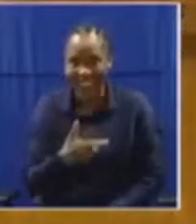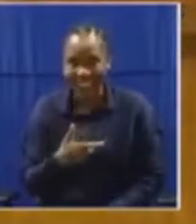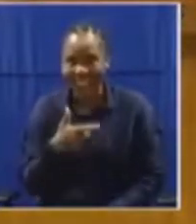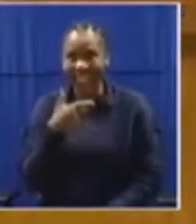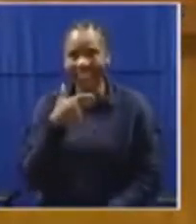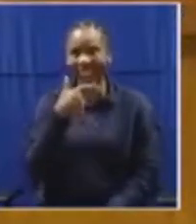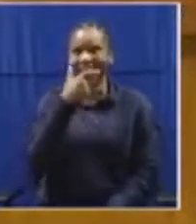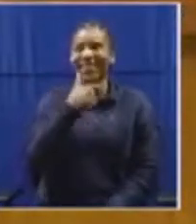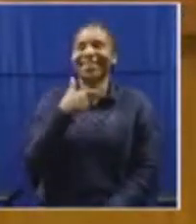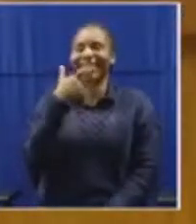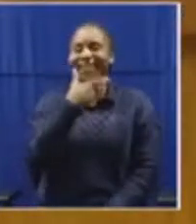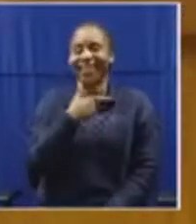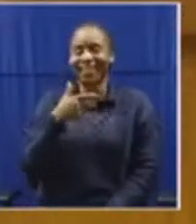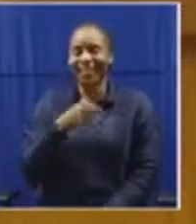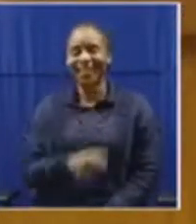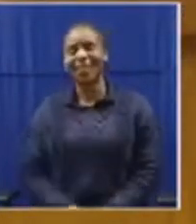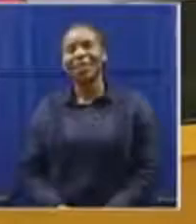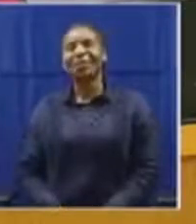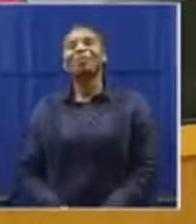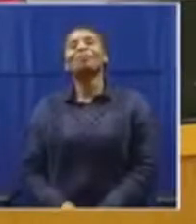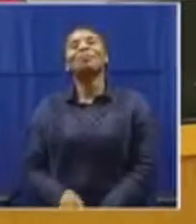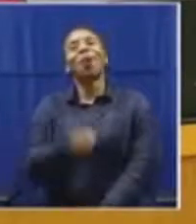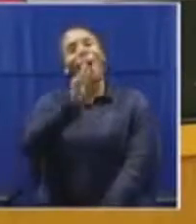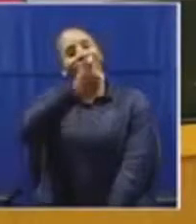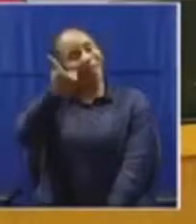Order members, order.